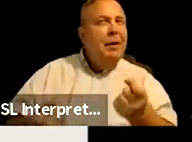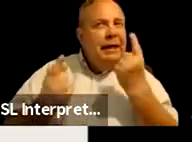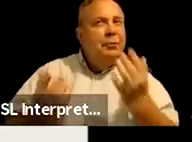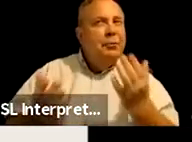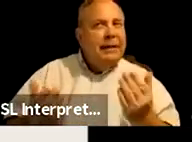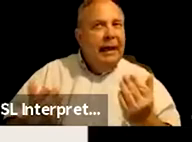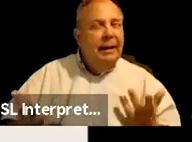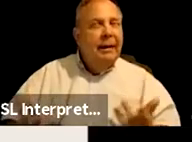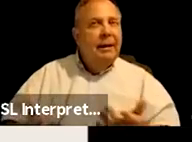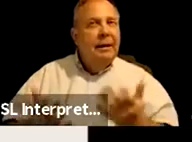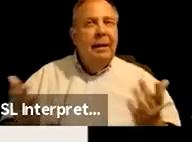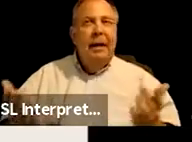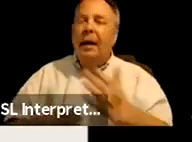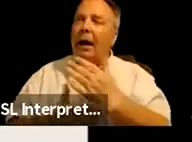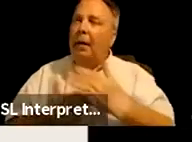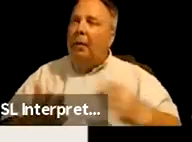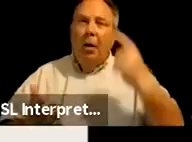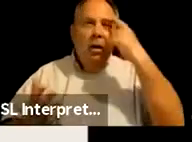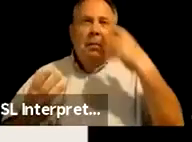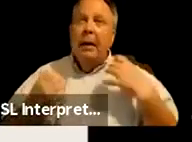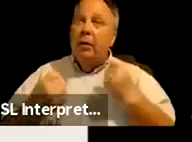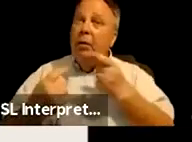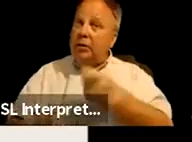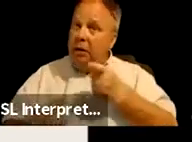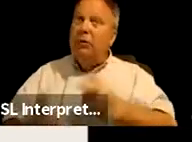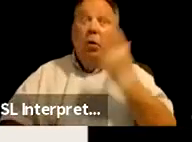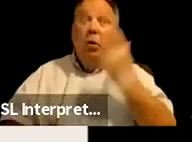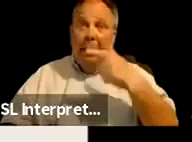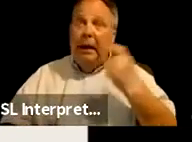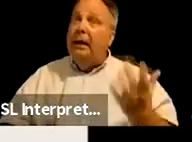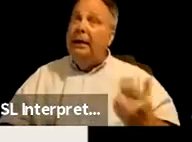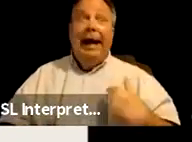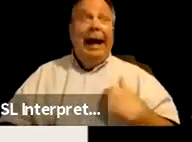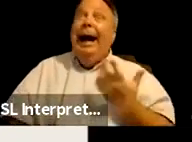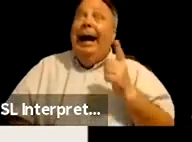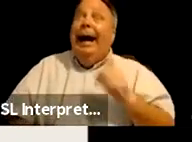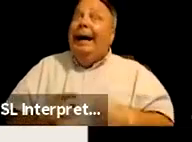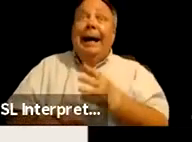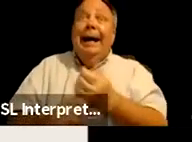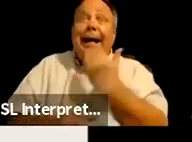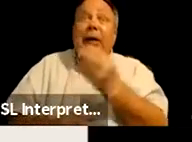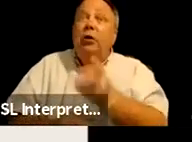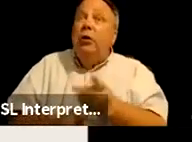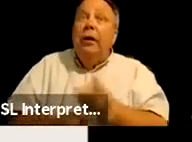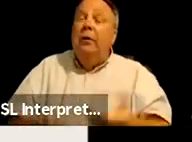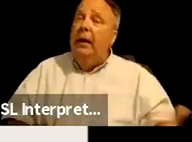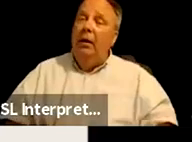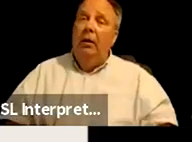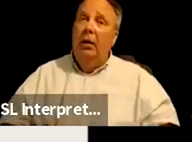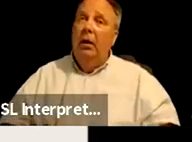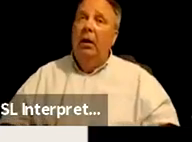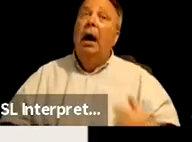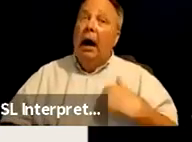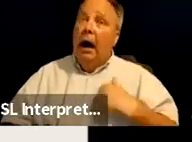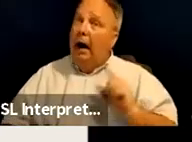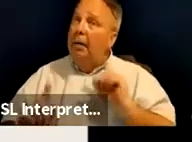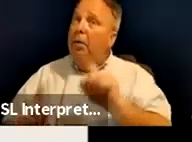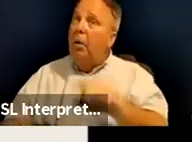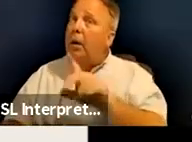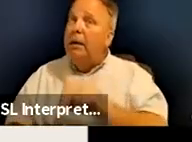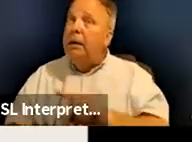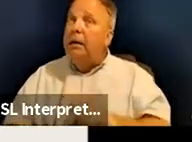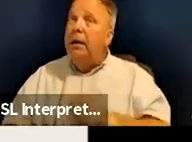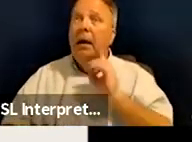part of the mental health struggles are because I can't get good health care. I'm going to doctors and being